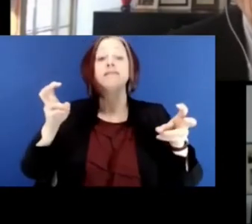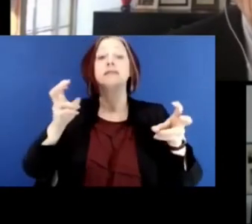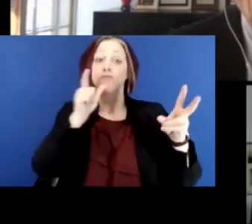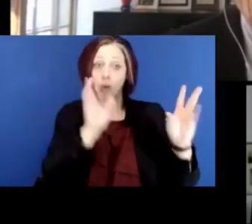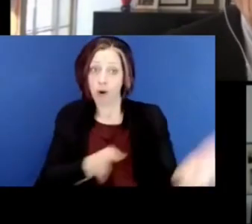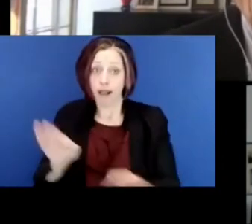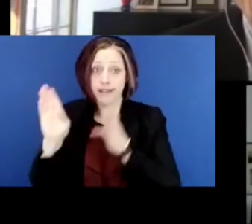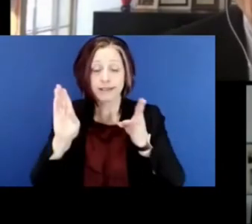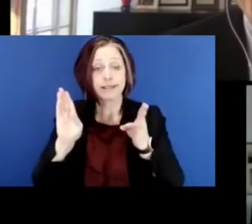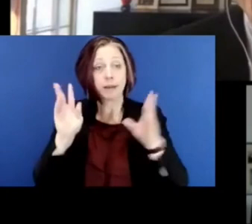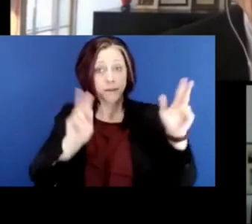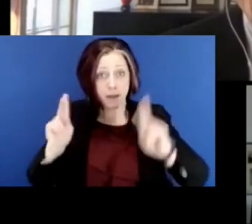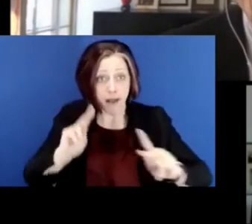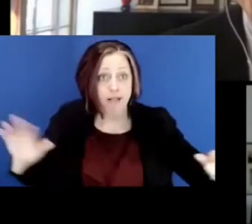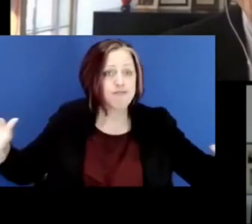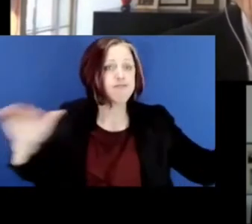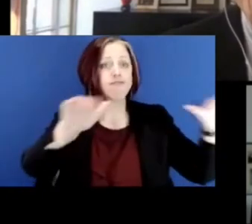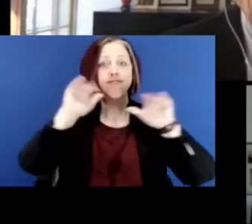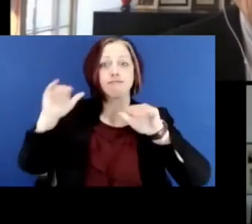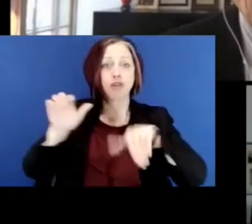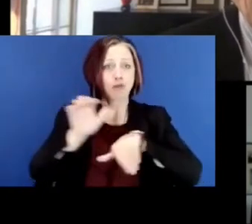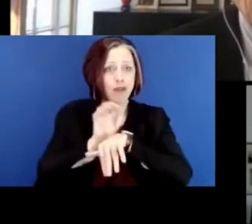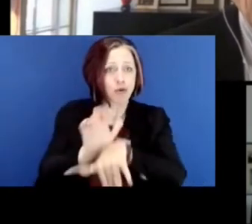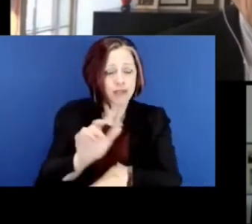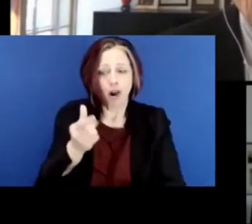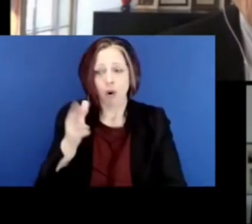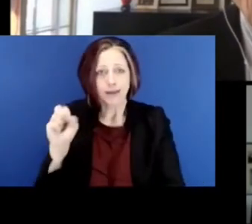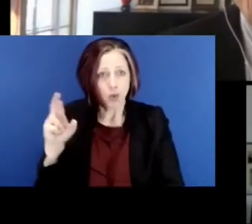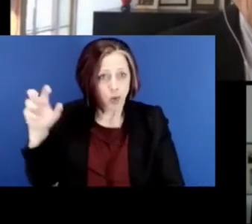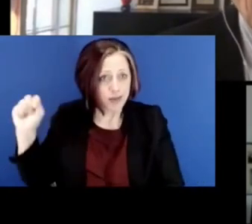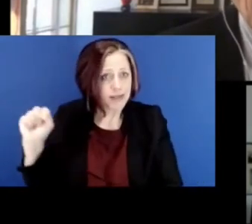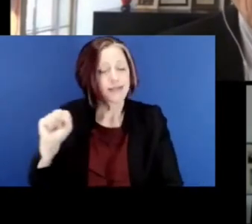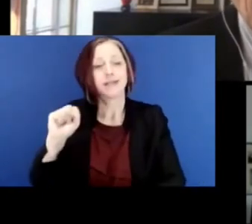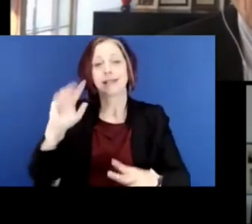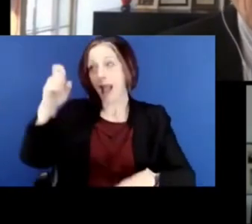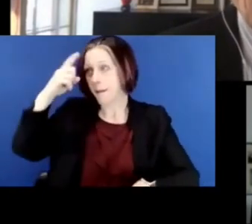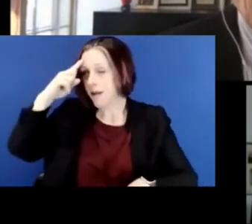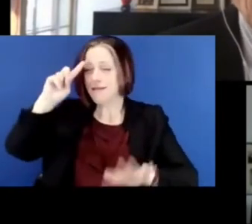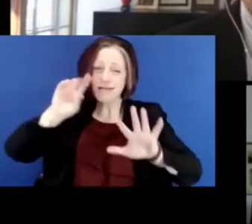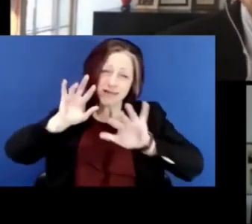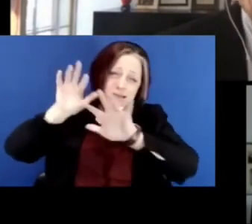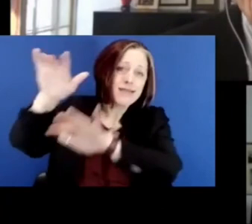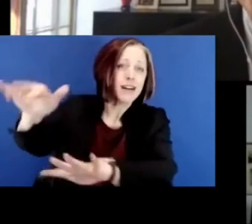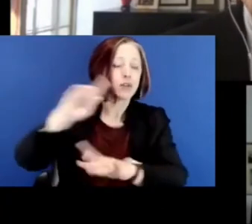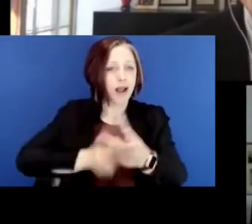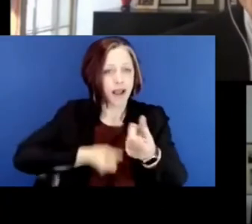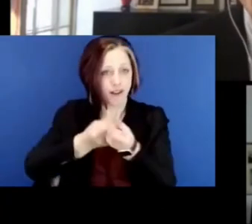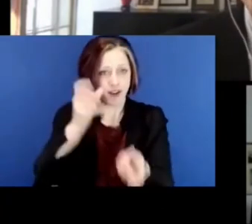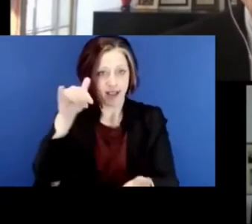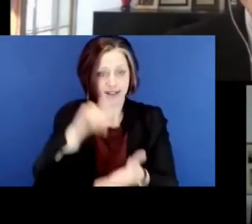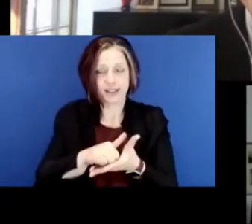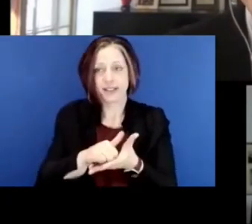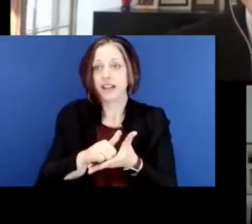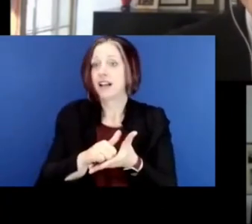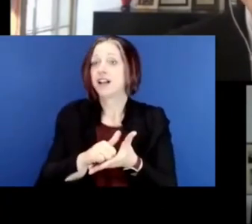citizens or grassroots active at the Capitol to advocate for this. And so they